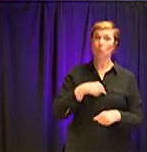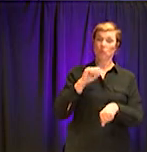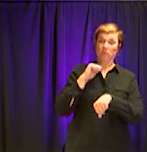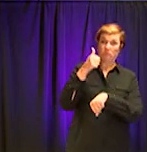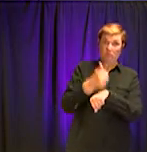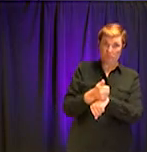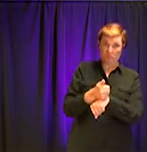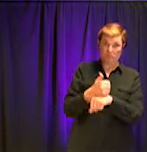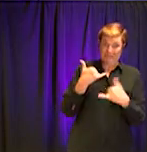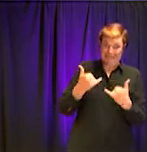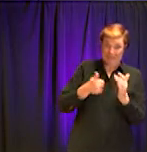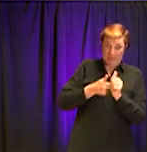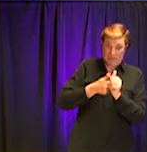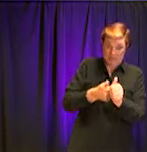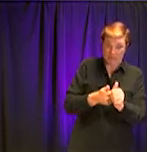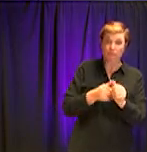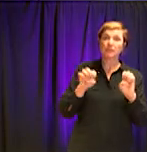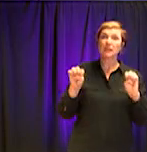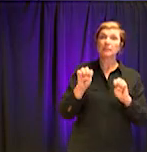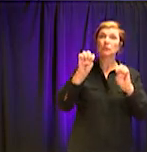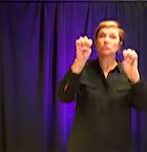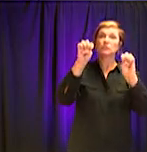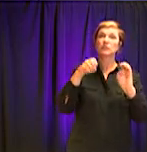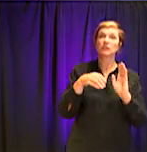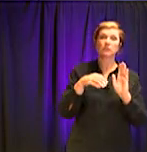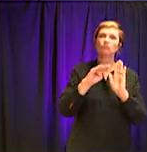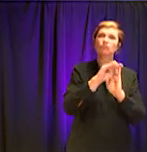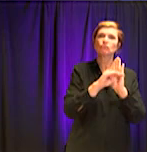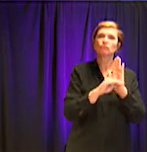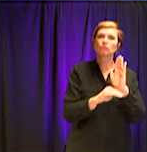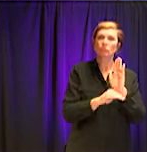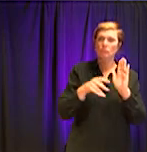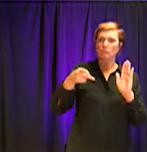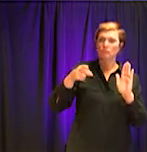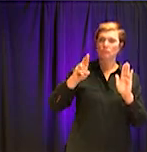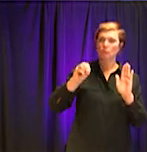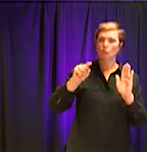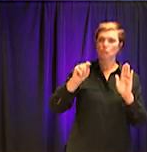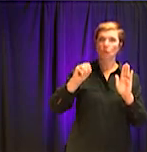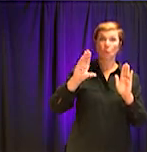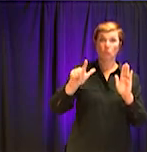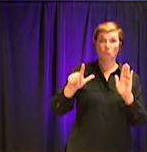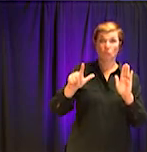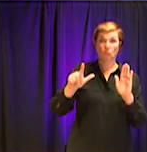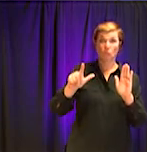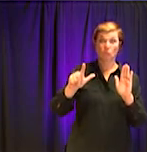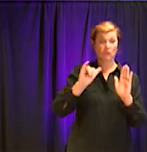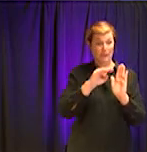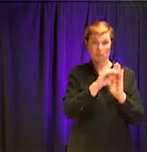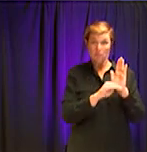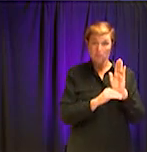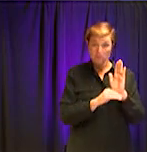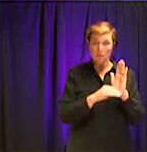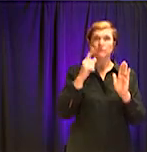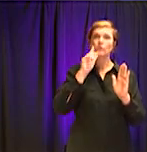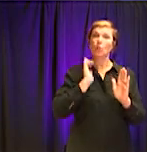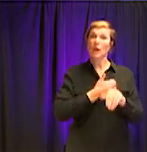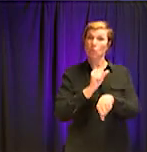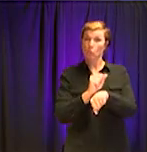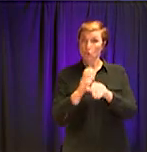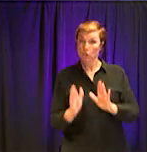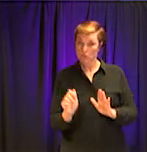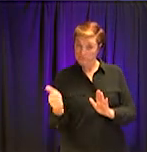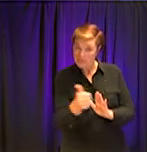that will assure that our workers, number one, are protected, but number two, that we will be here for the citizens through